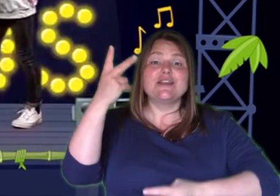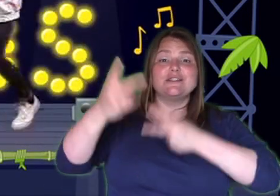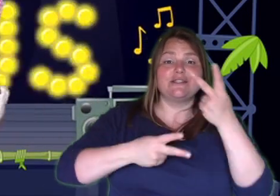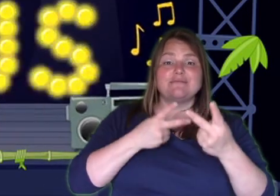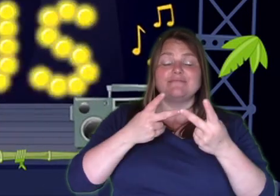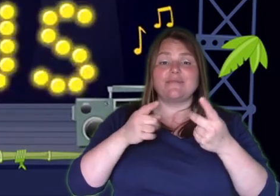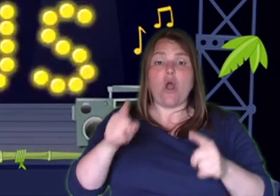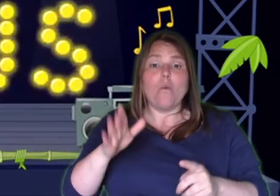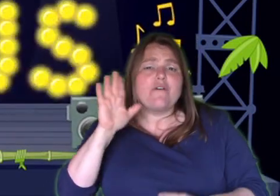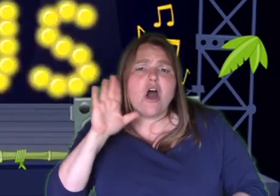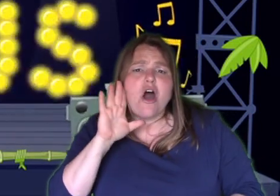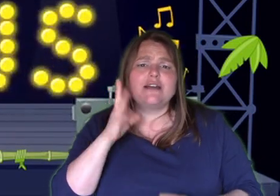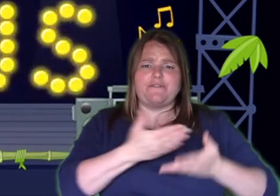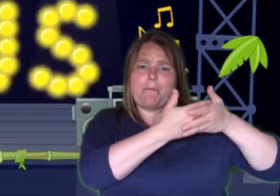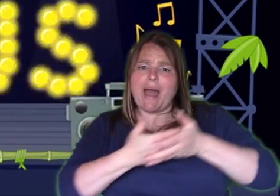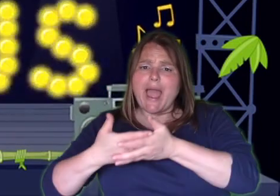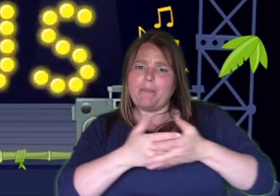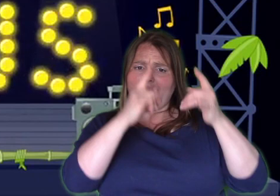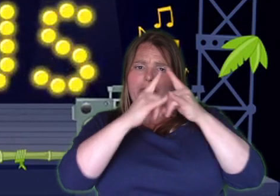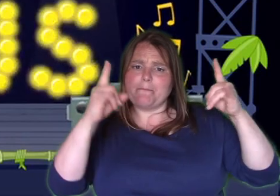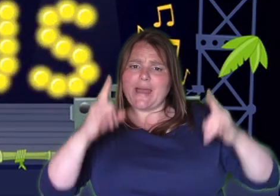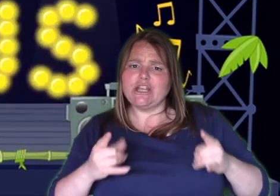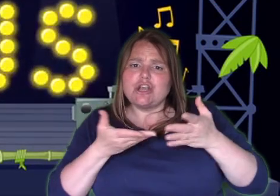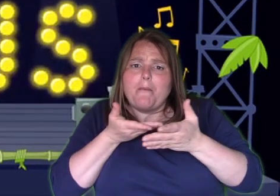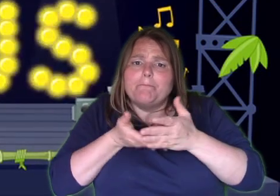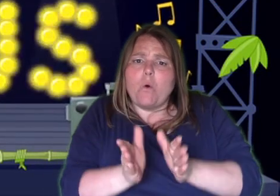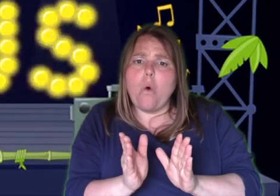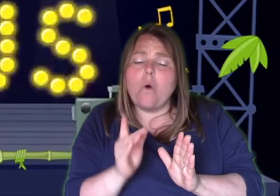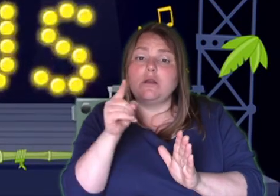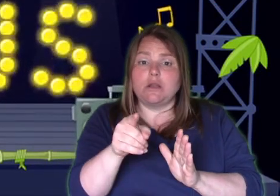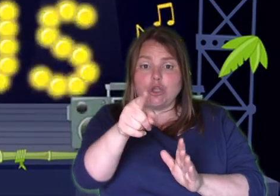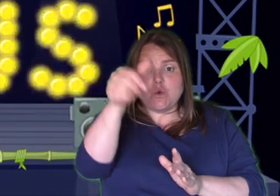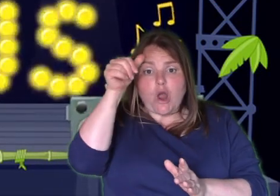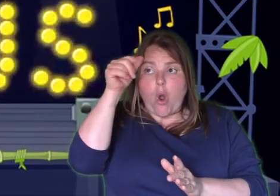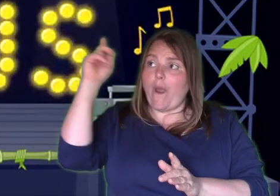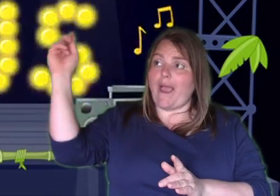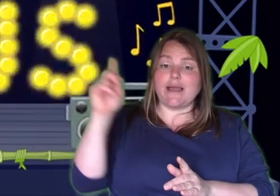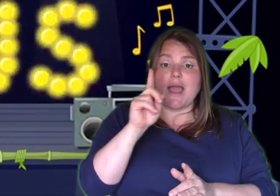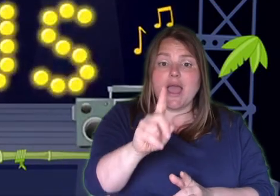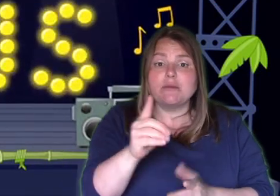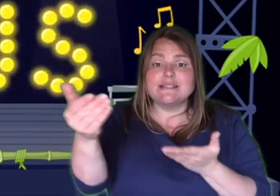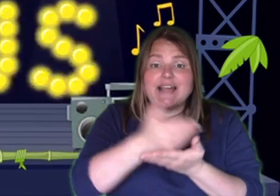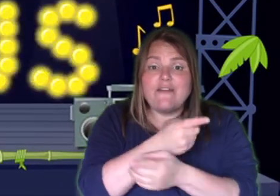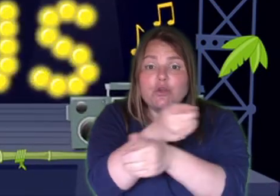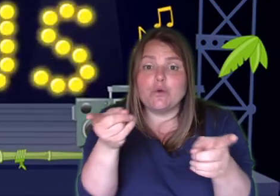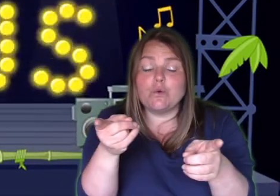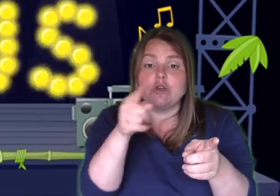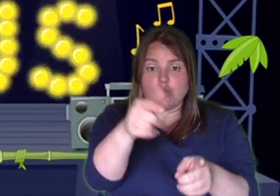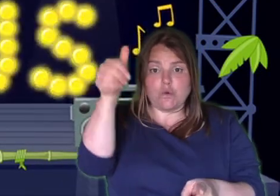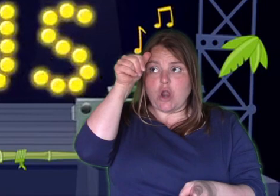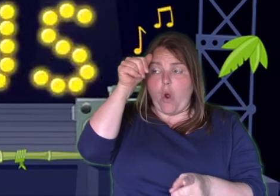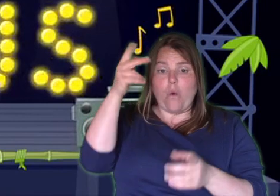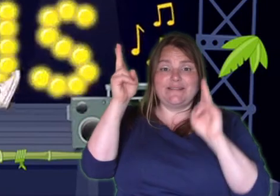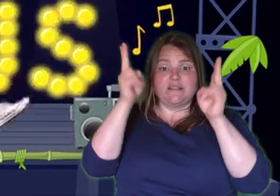Hey We've all heard of the baby in the manger We've heard But did you know that He came to be our saviour? Did know? Did you know that He died, was